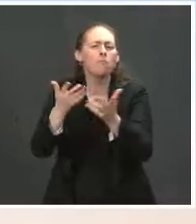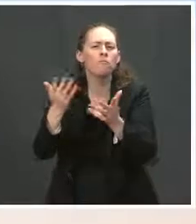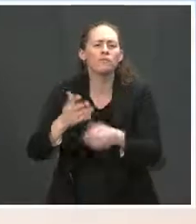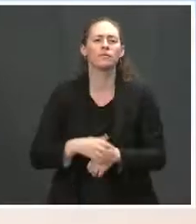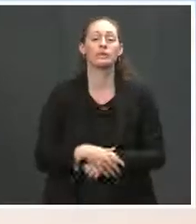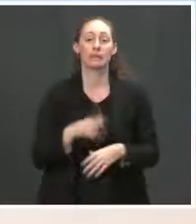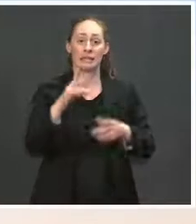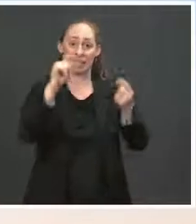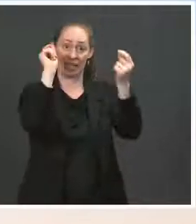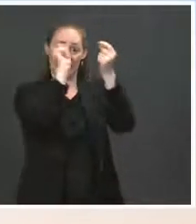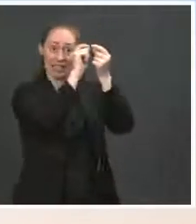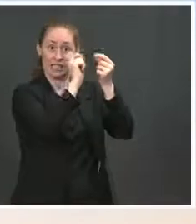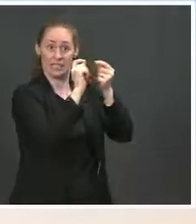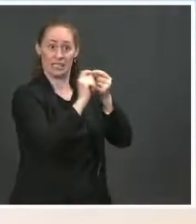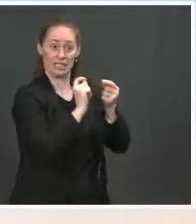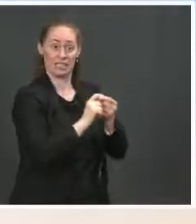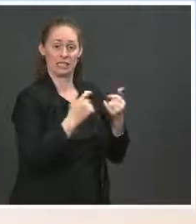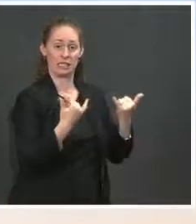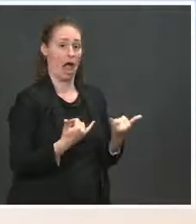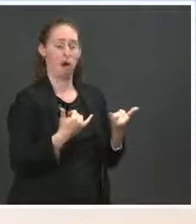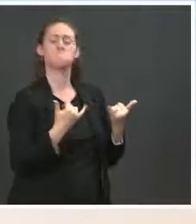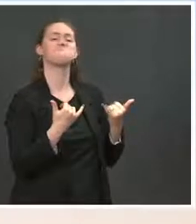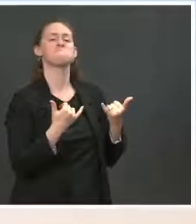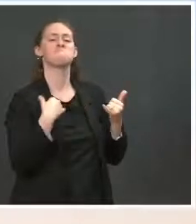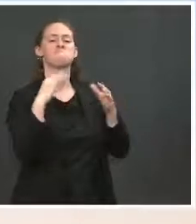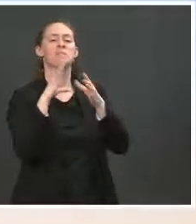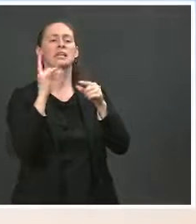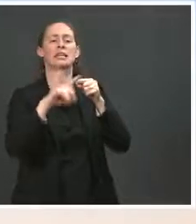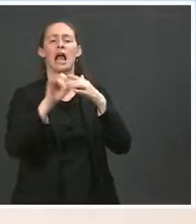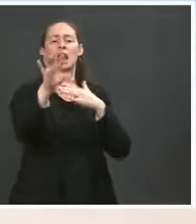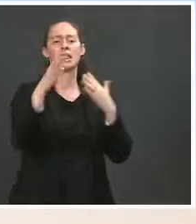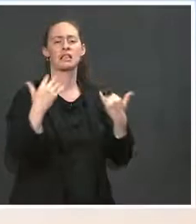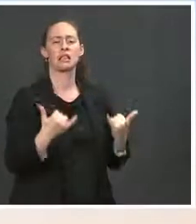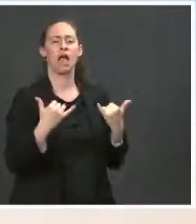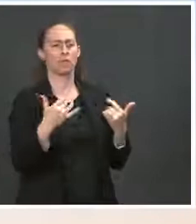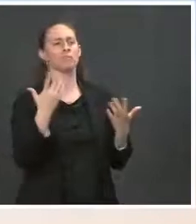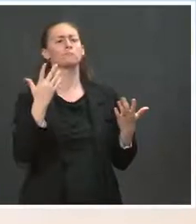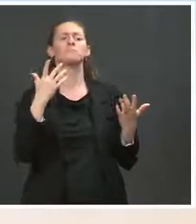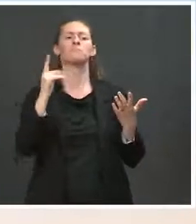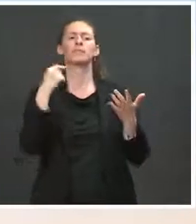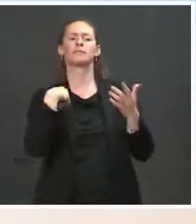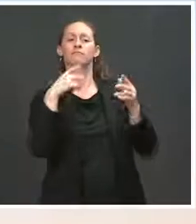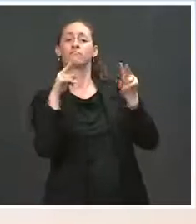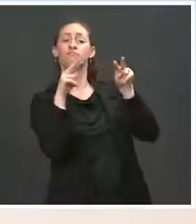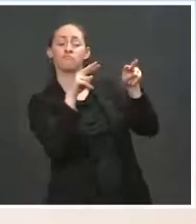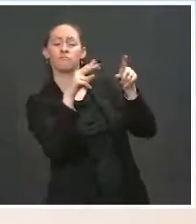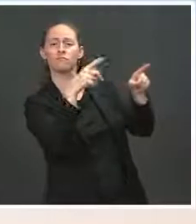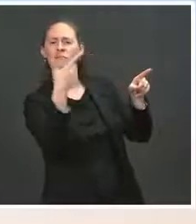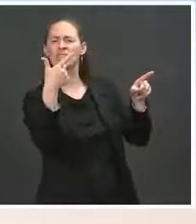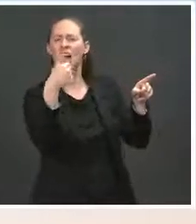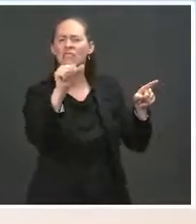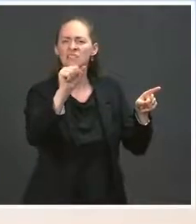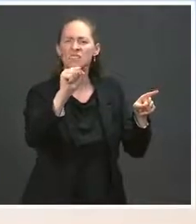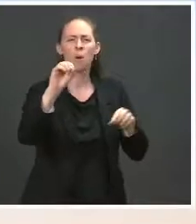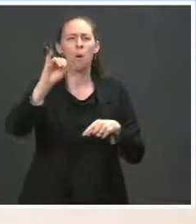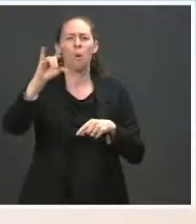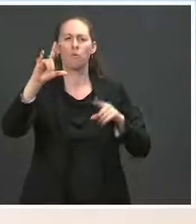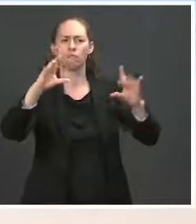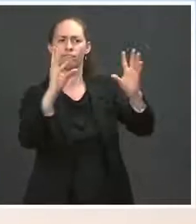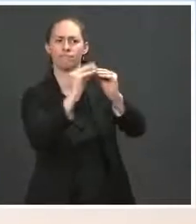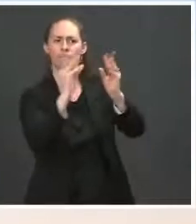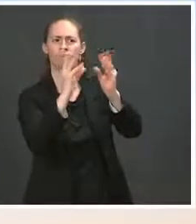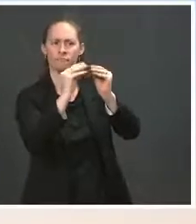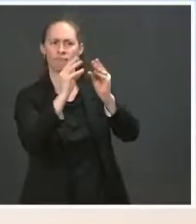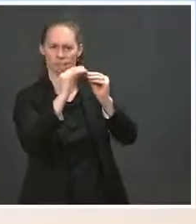concluded, but as I mentioned, we've had a gas and oil forum already that was virtual. The department folks